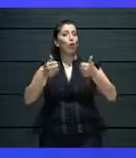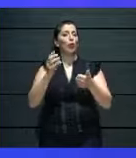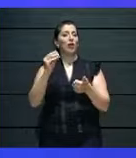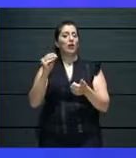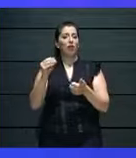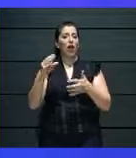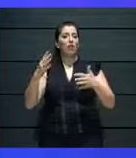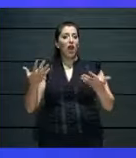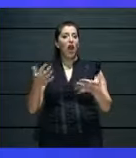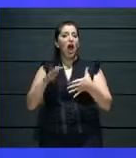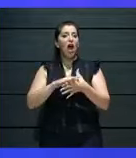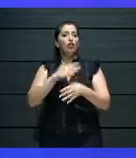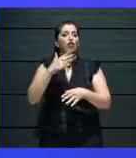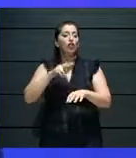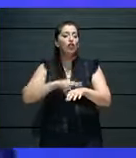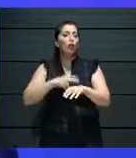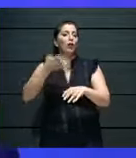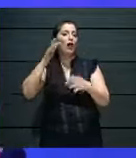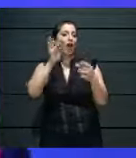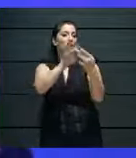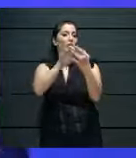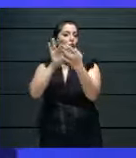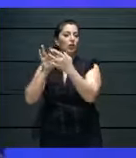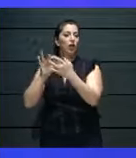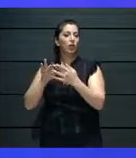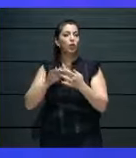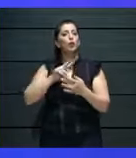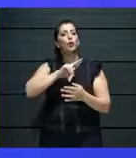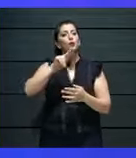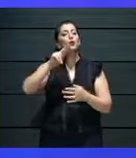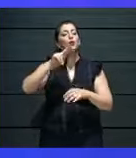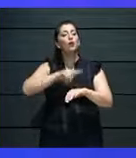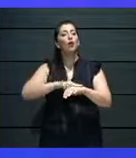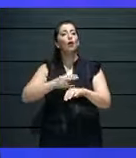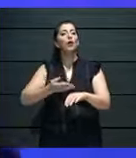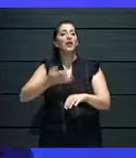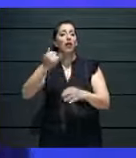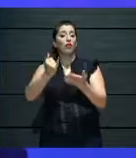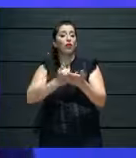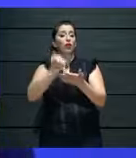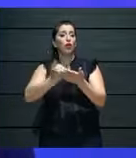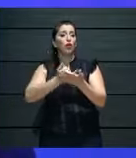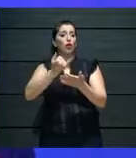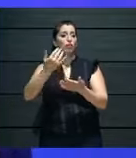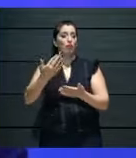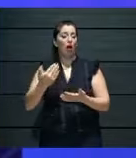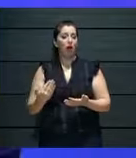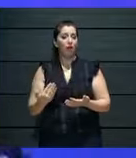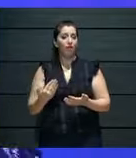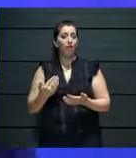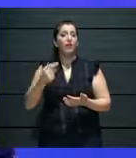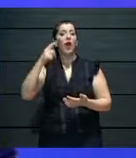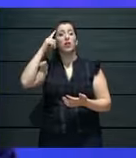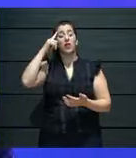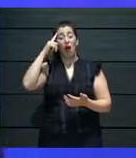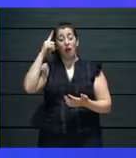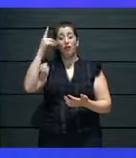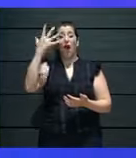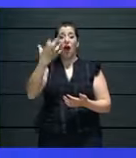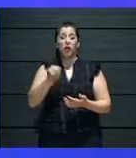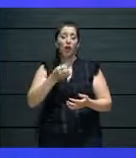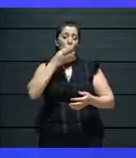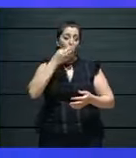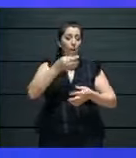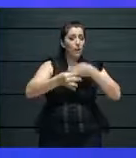with whether it's the questions we're asking, whether it's the confusions we have or the uncertainties we have.